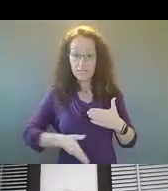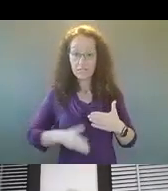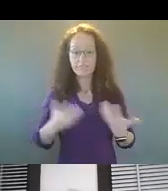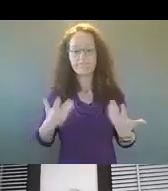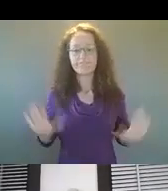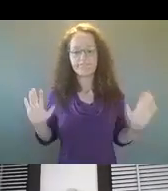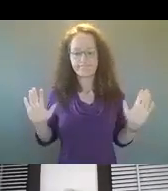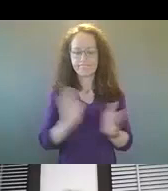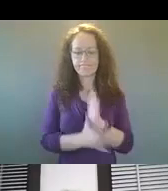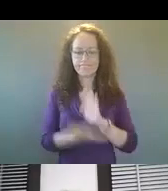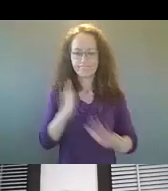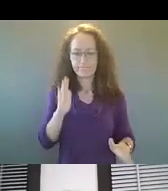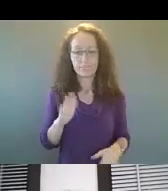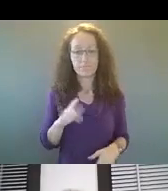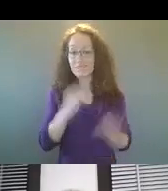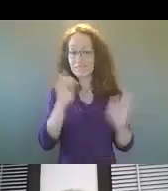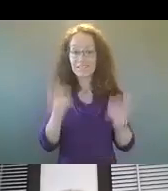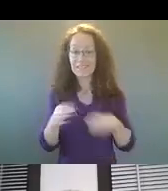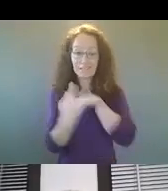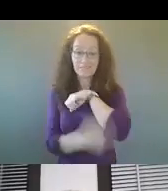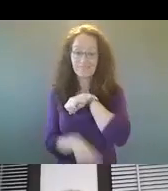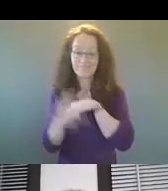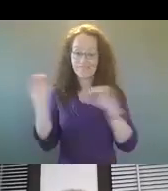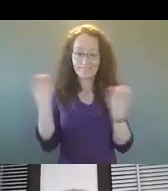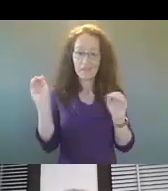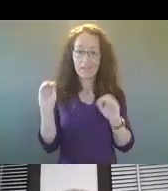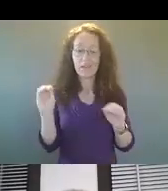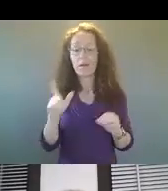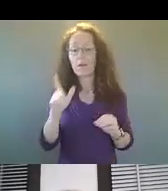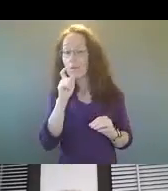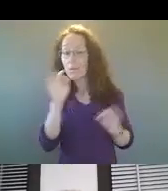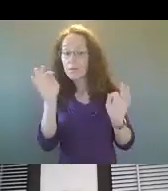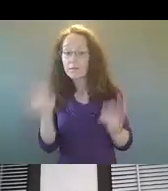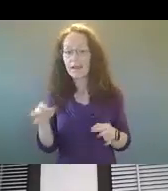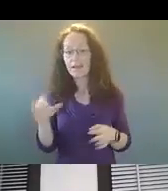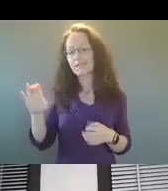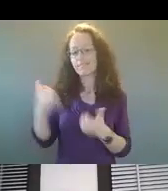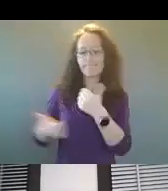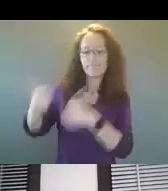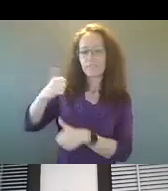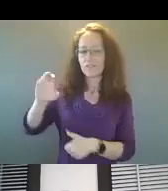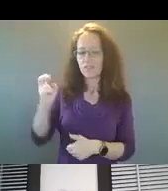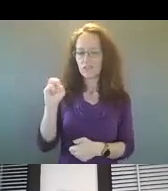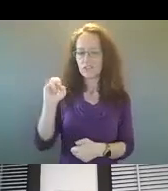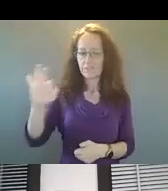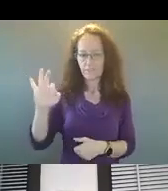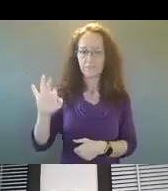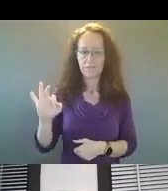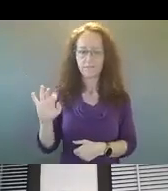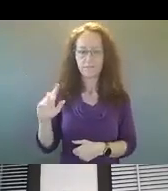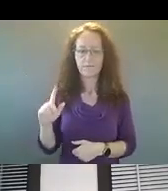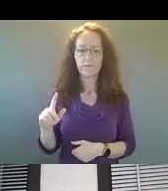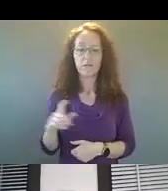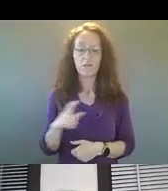per state statute. The chief is the only one who can make the determination on discipline. So after they, uh, after they complete their investigation,